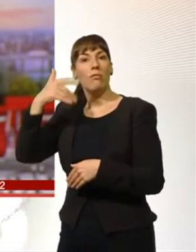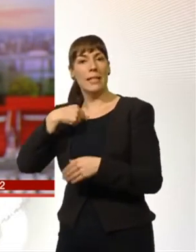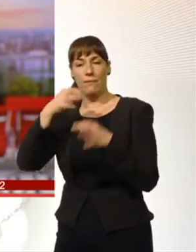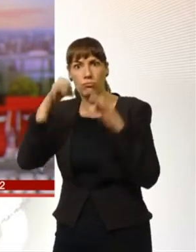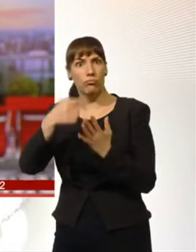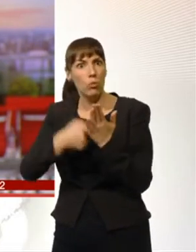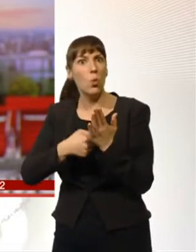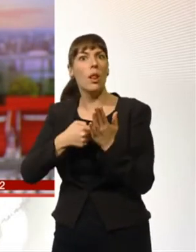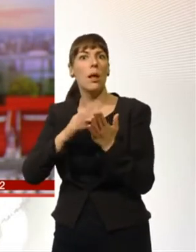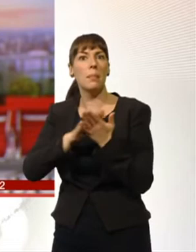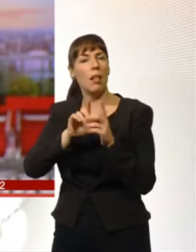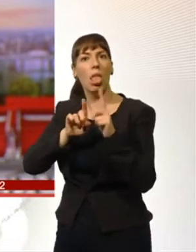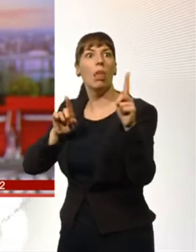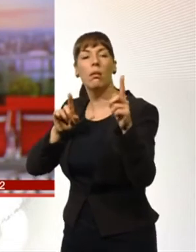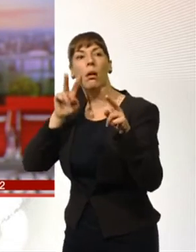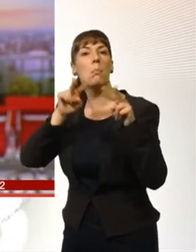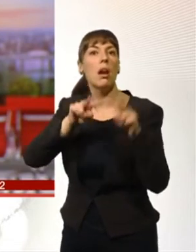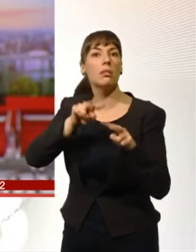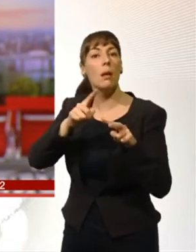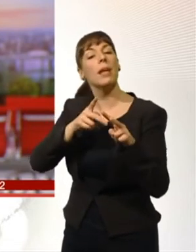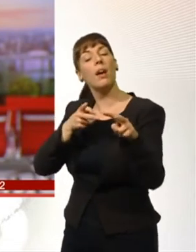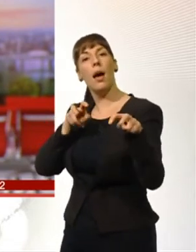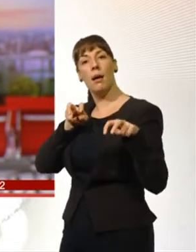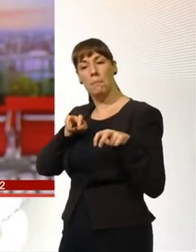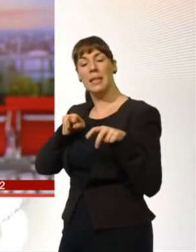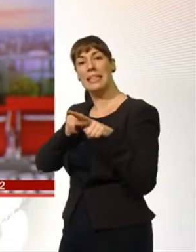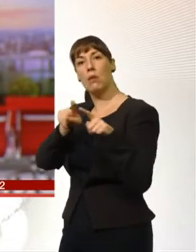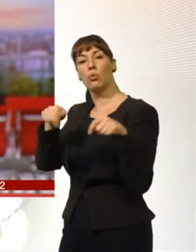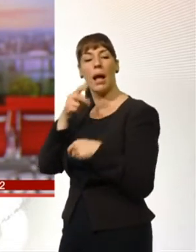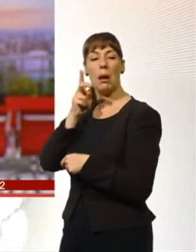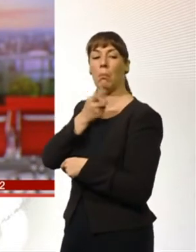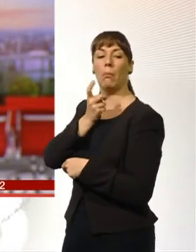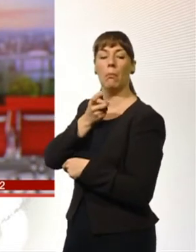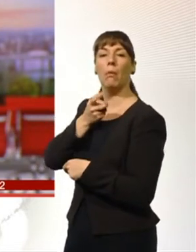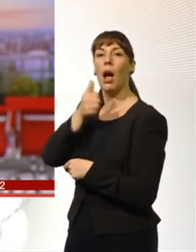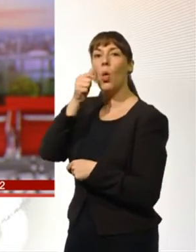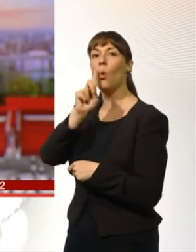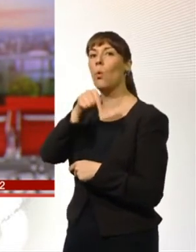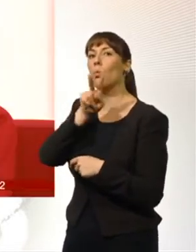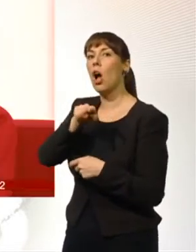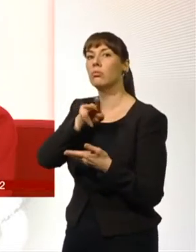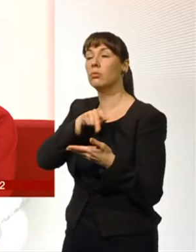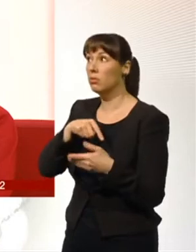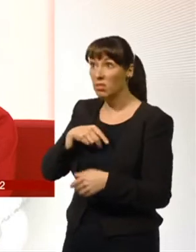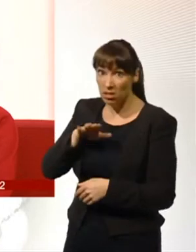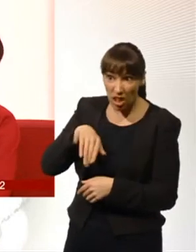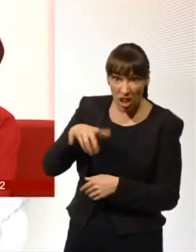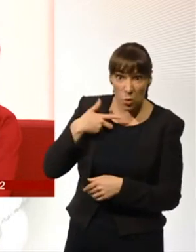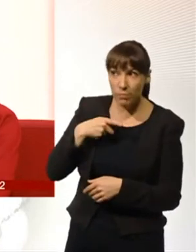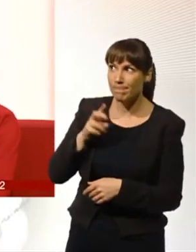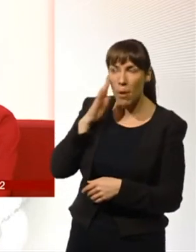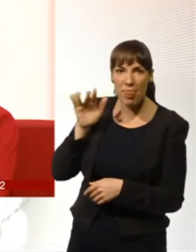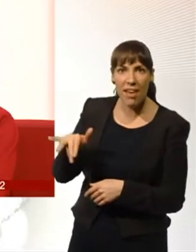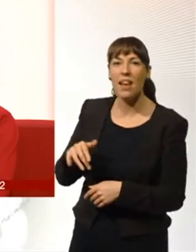it. So, I find if we're in the same room together, at least I've got an idea of what's going on. Is that annoying, having Mum in the same room? Sort of.